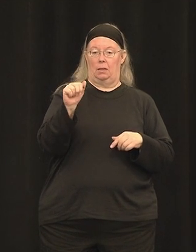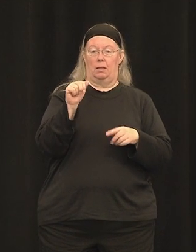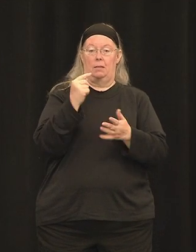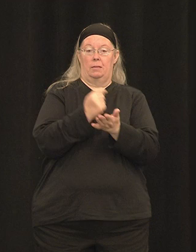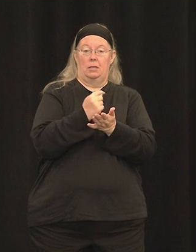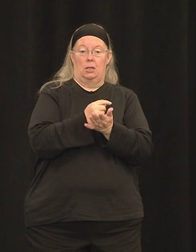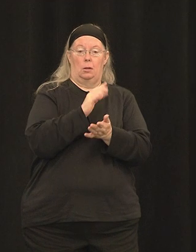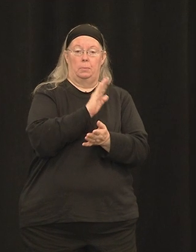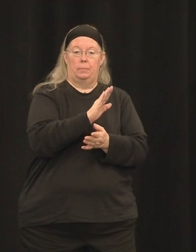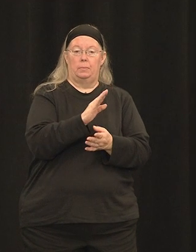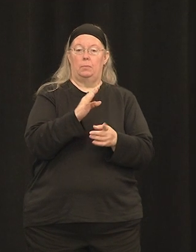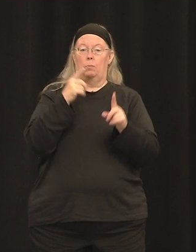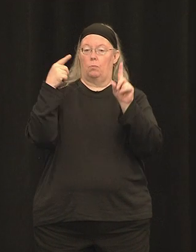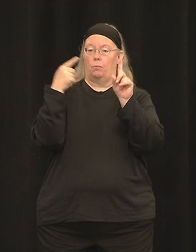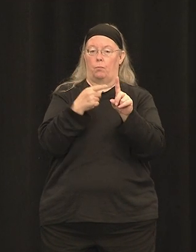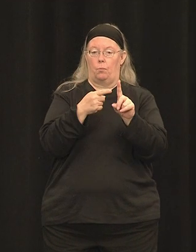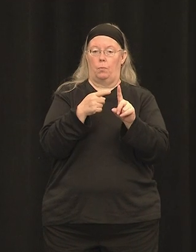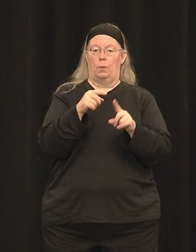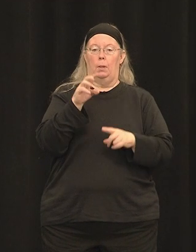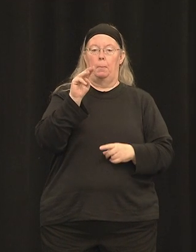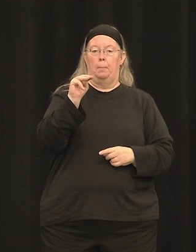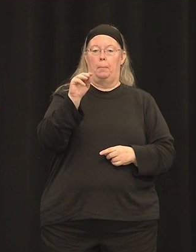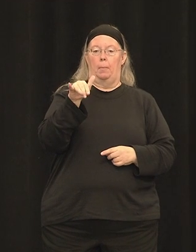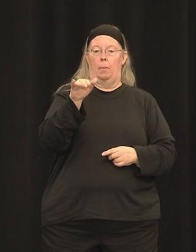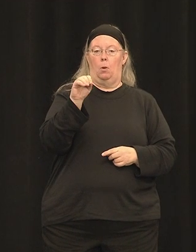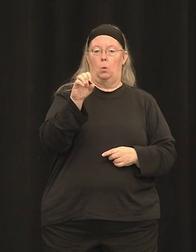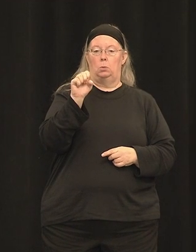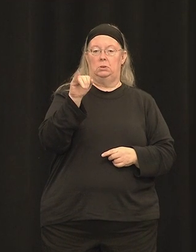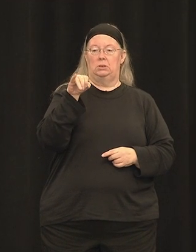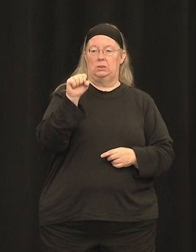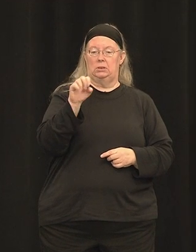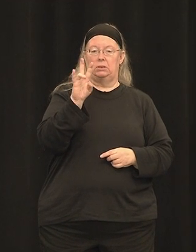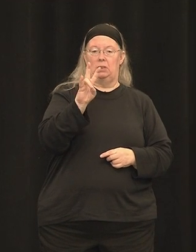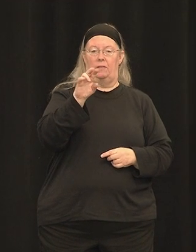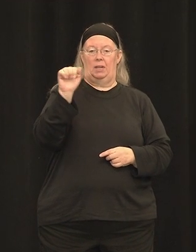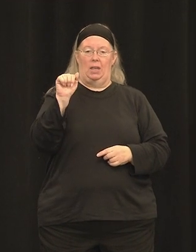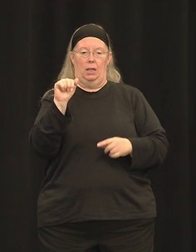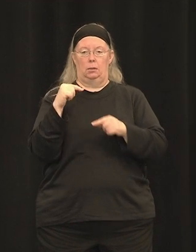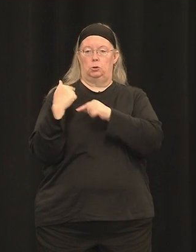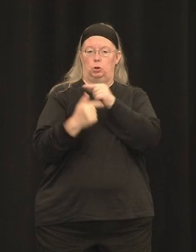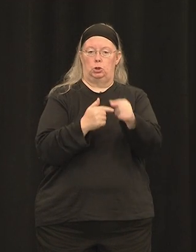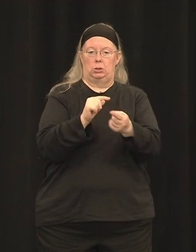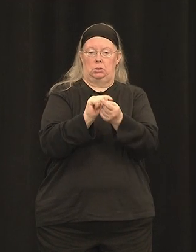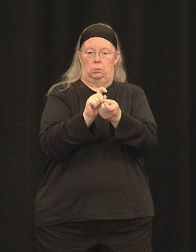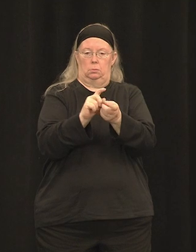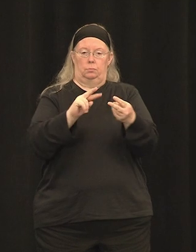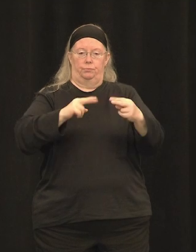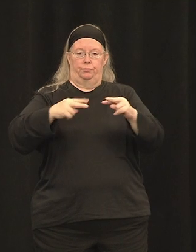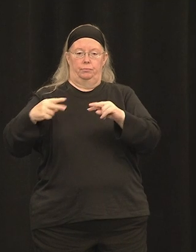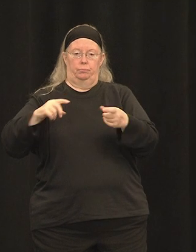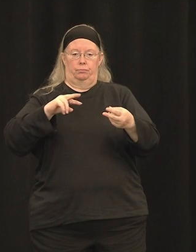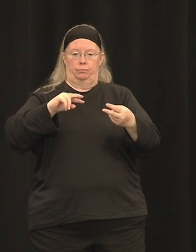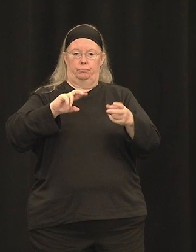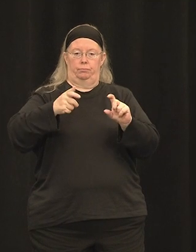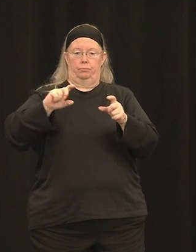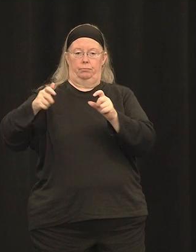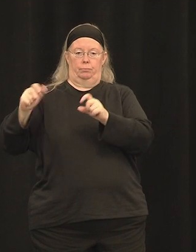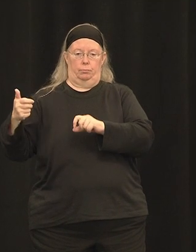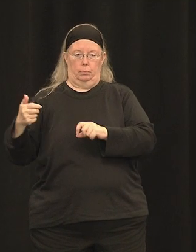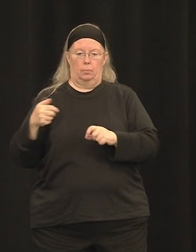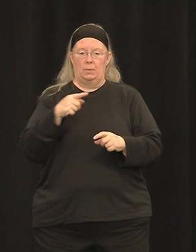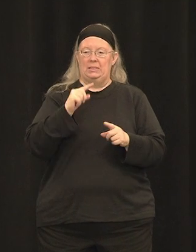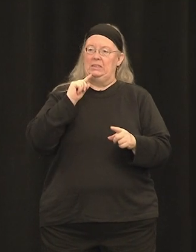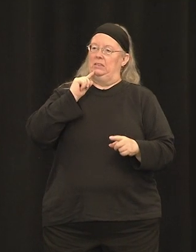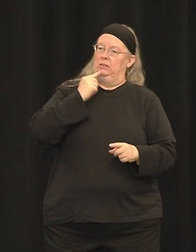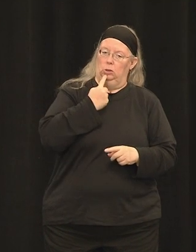the myosin 7A gene, which we've heard a little bit about today. And this is one of the more severe forms of Usher syndrome, and it's inherited